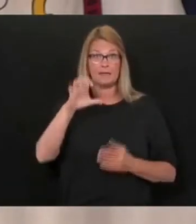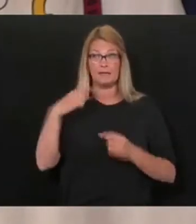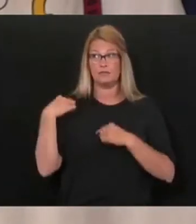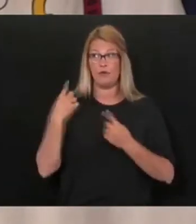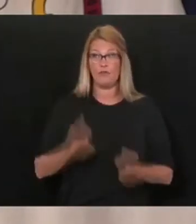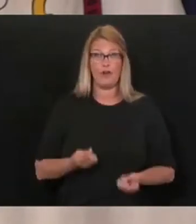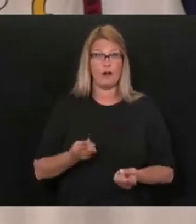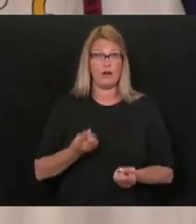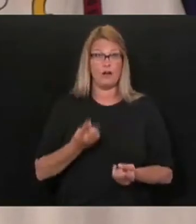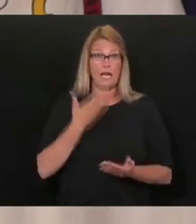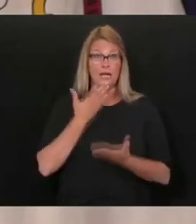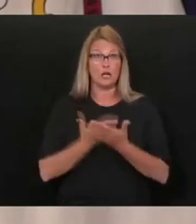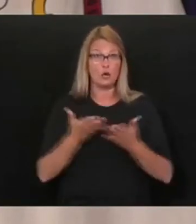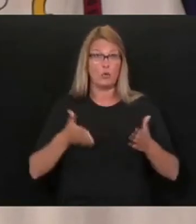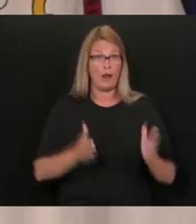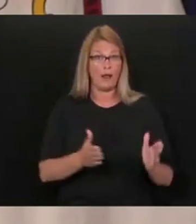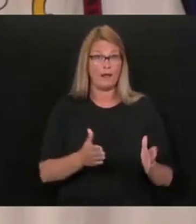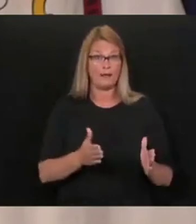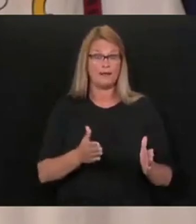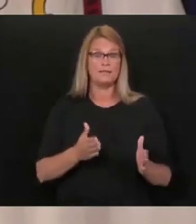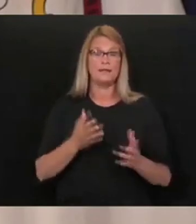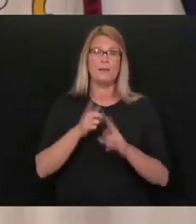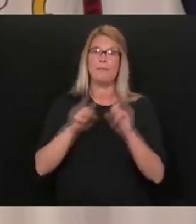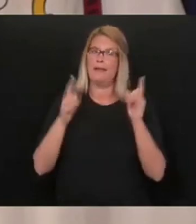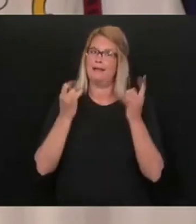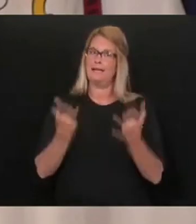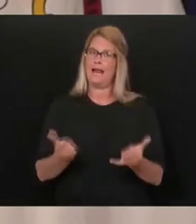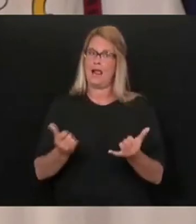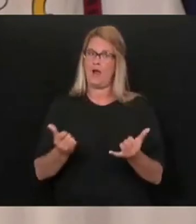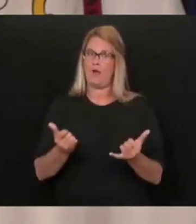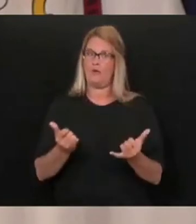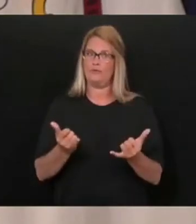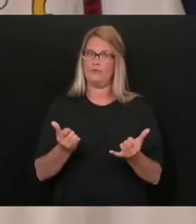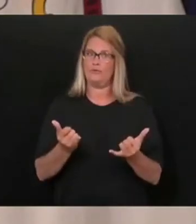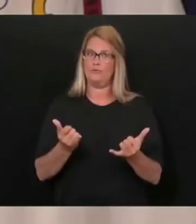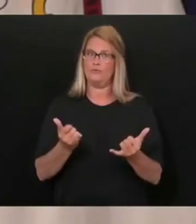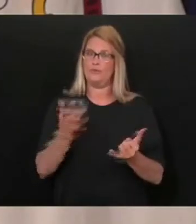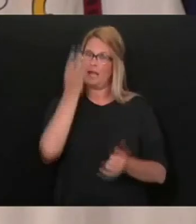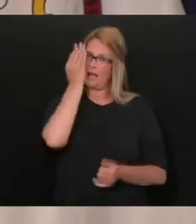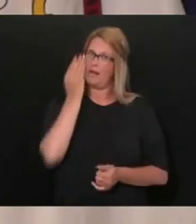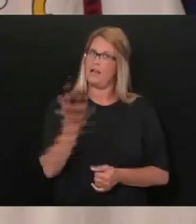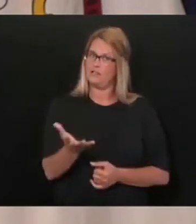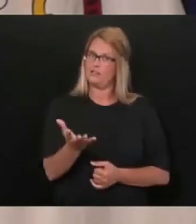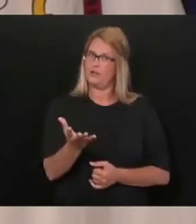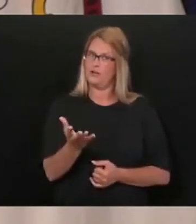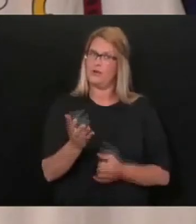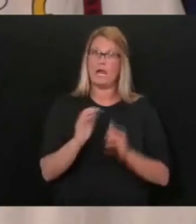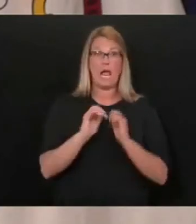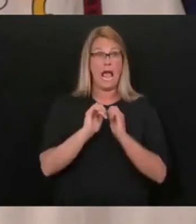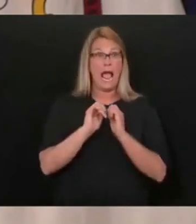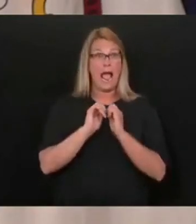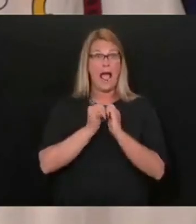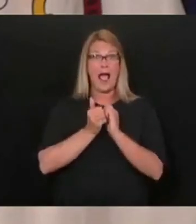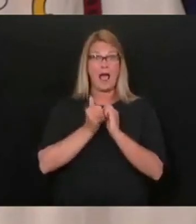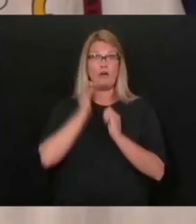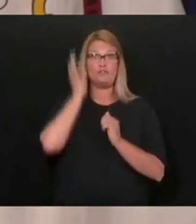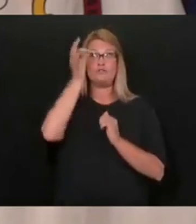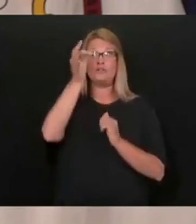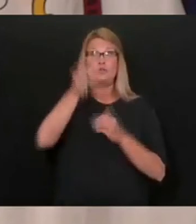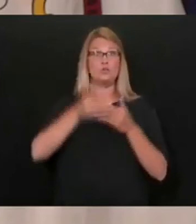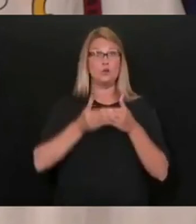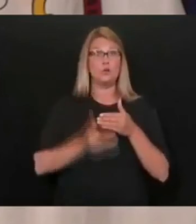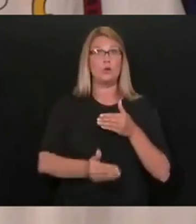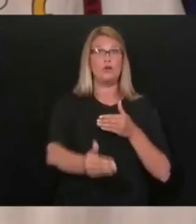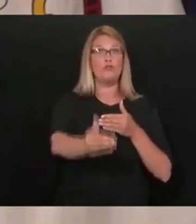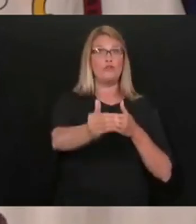Now, I would just tell everyone just one thing. How are we going to go forward in the most prosperous